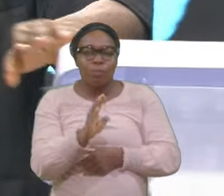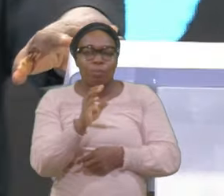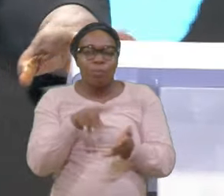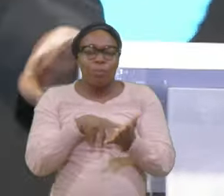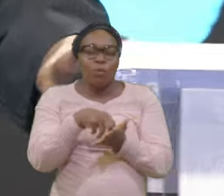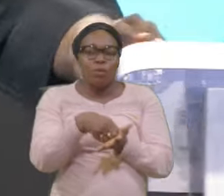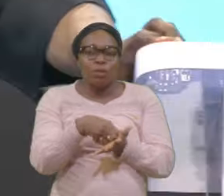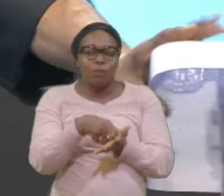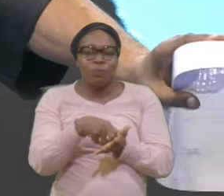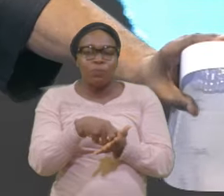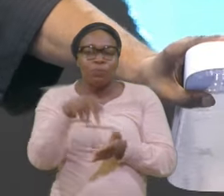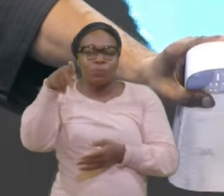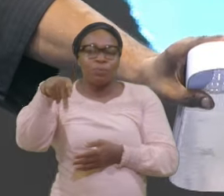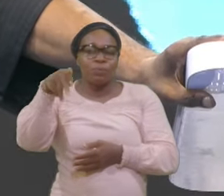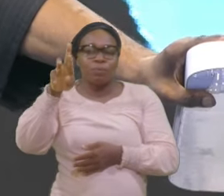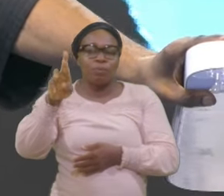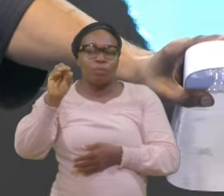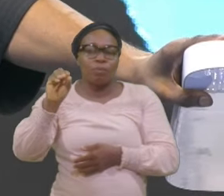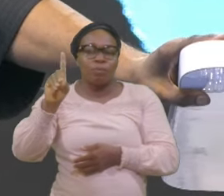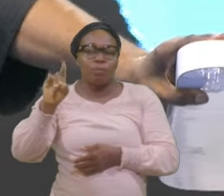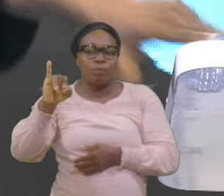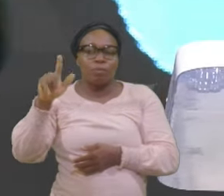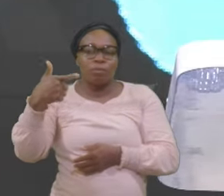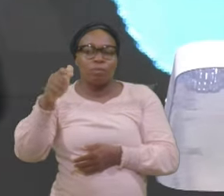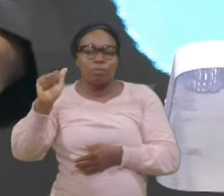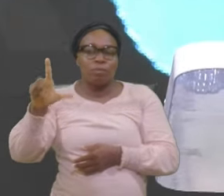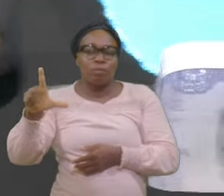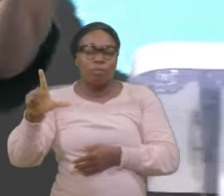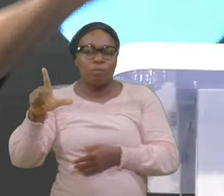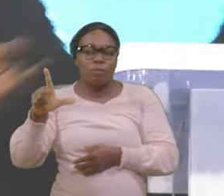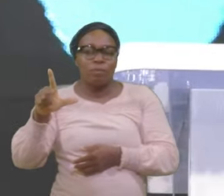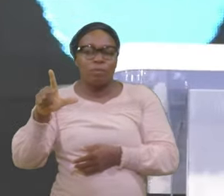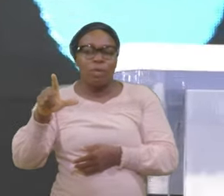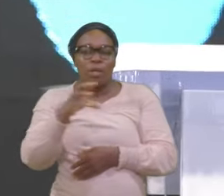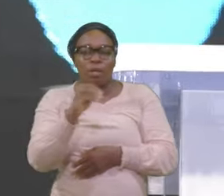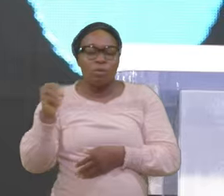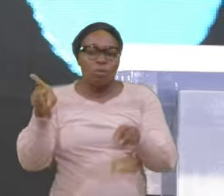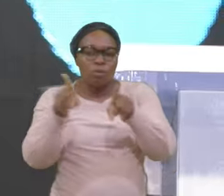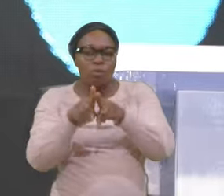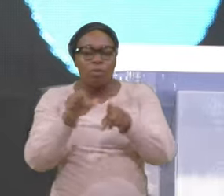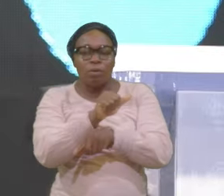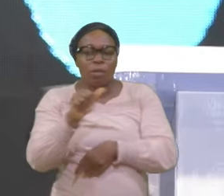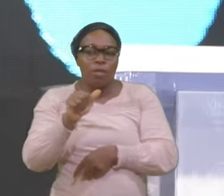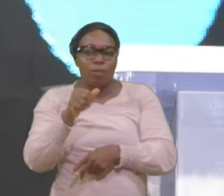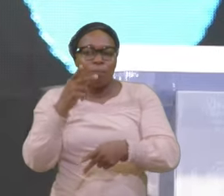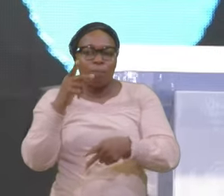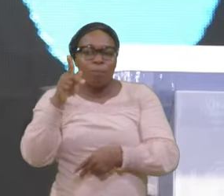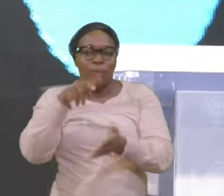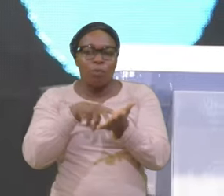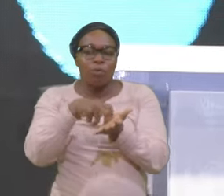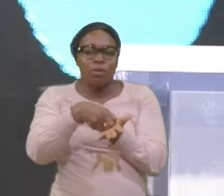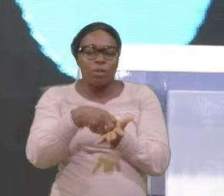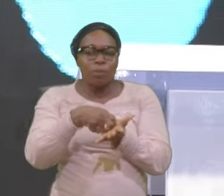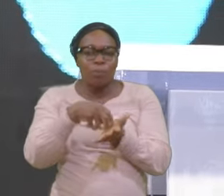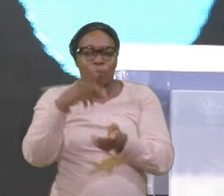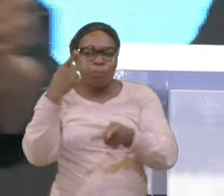His name Jonah There are prodigals Prodigals everywhere Prodigals in every